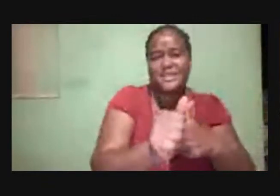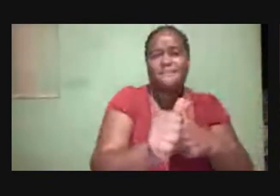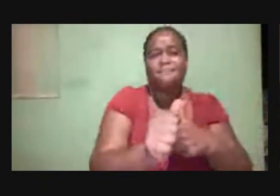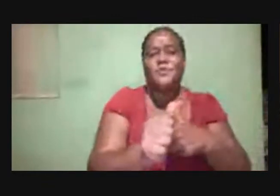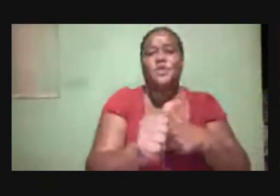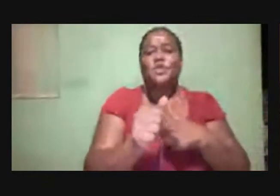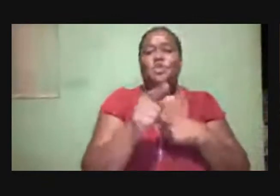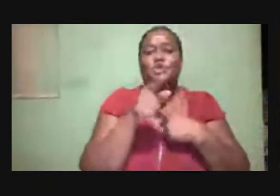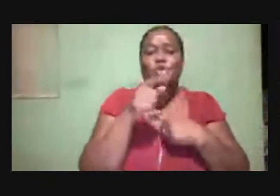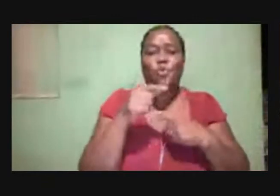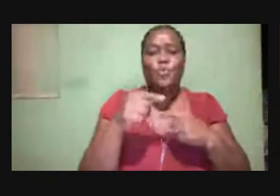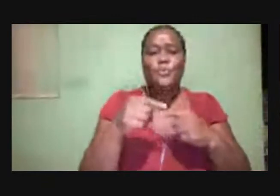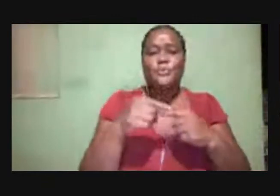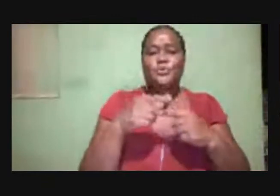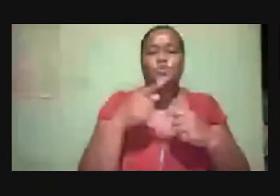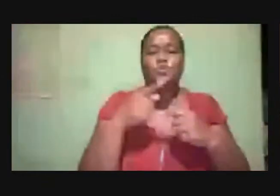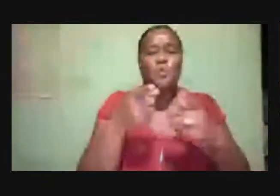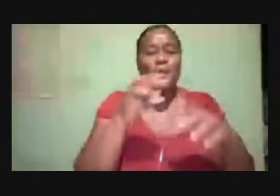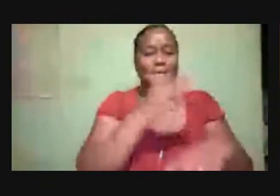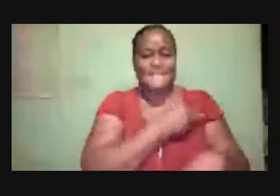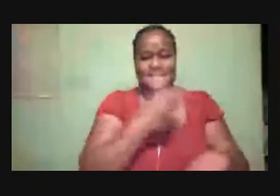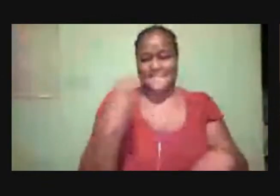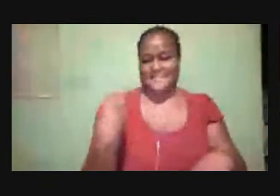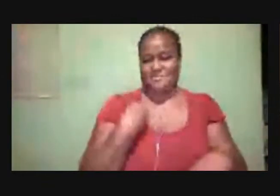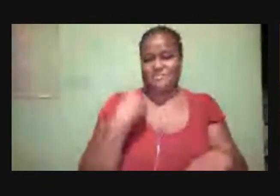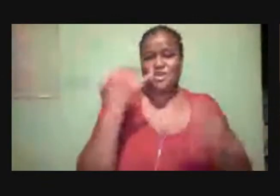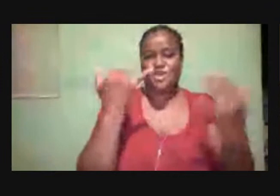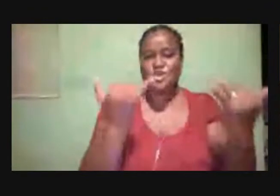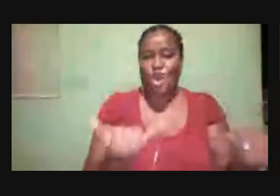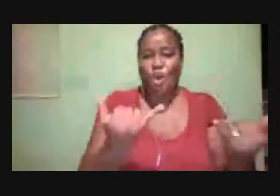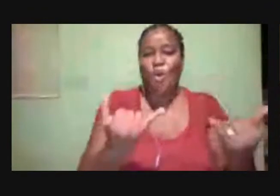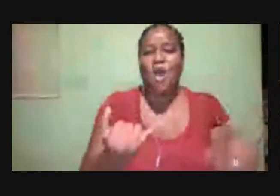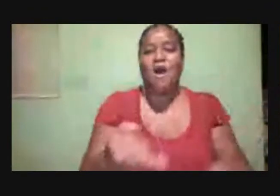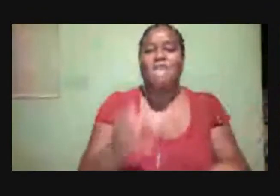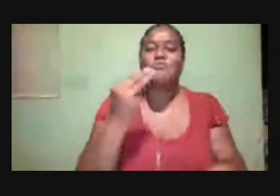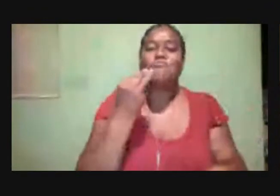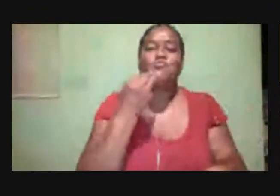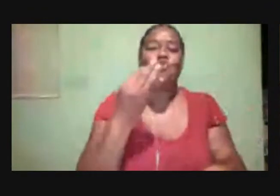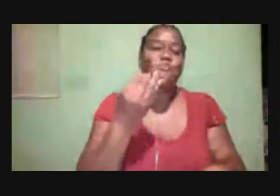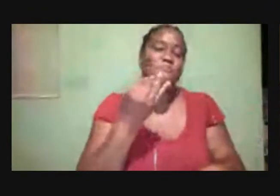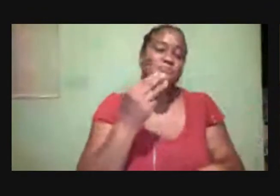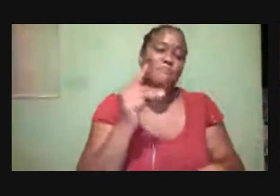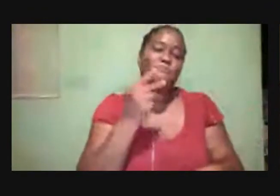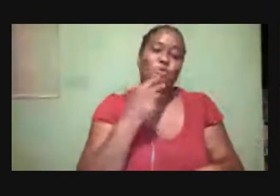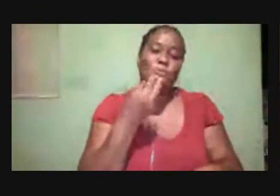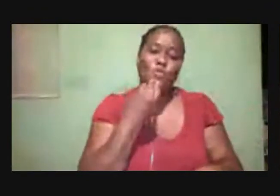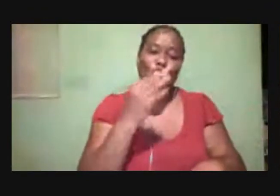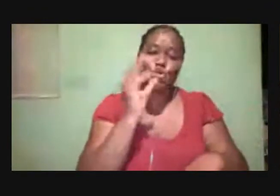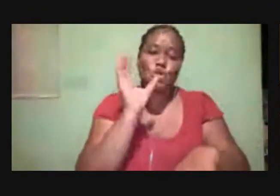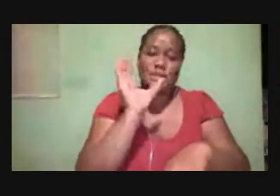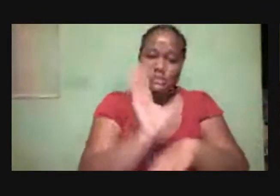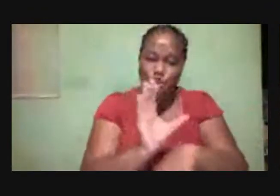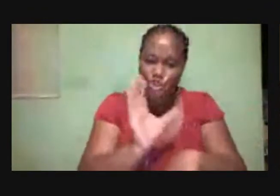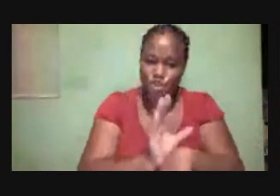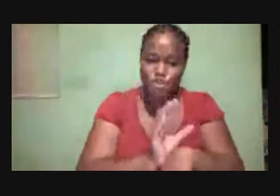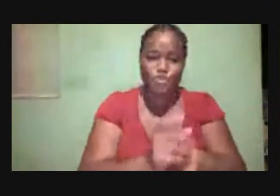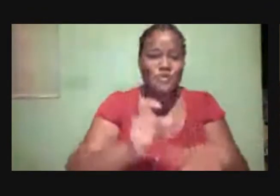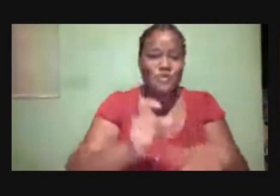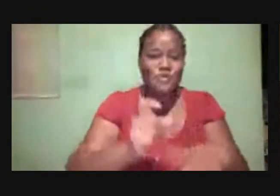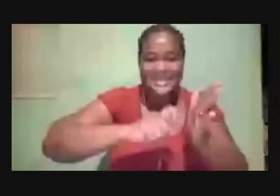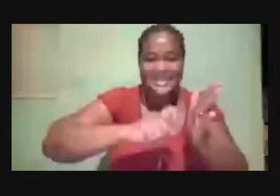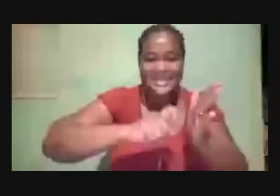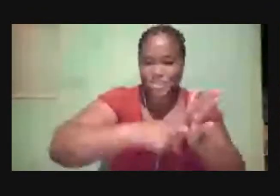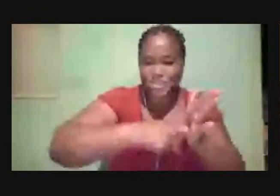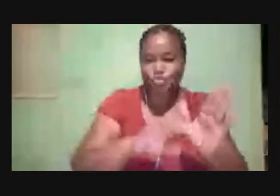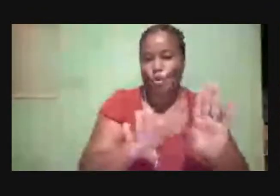a member now of the Portmore Seventh-day Adventist Church. You have the keys to our doors, and